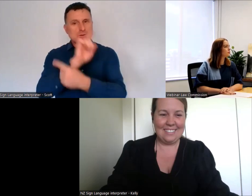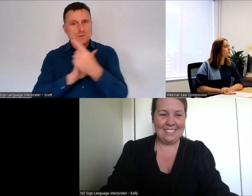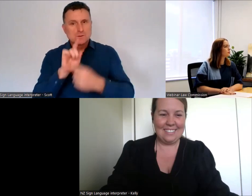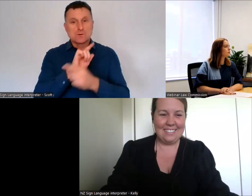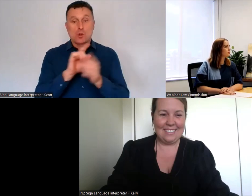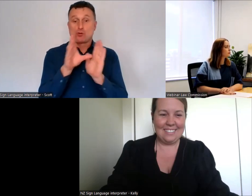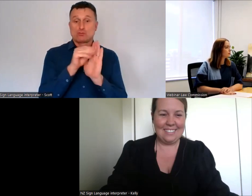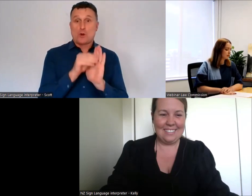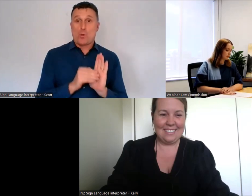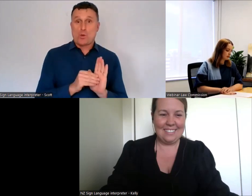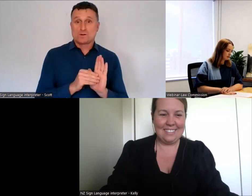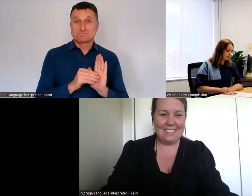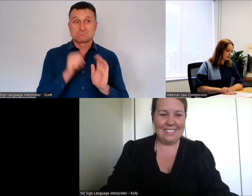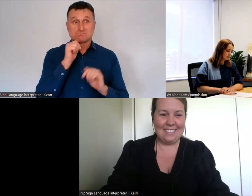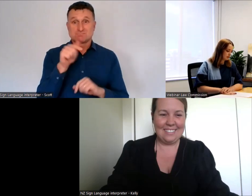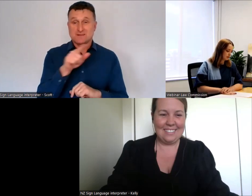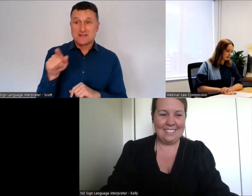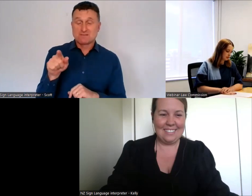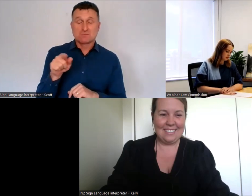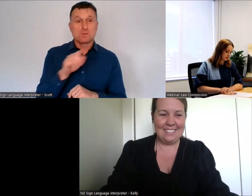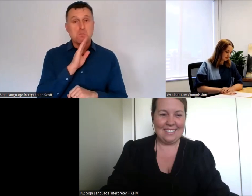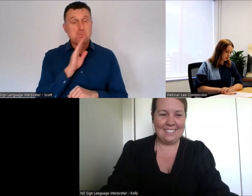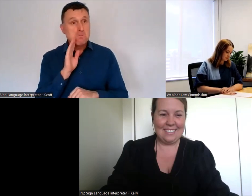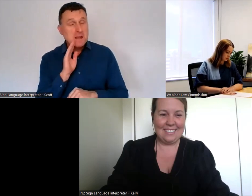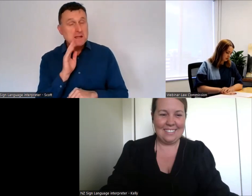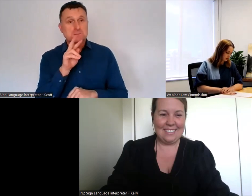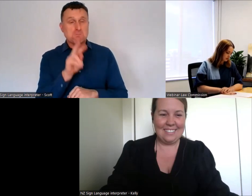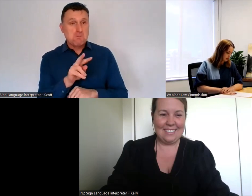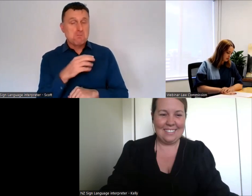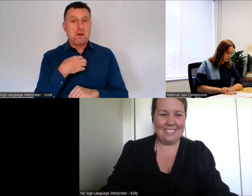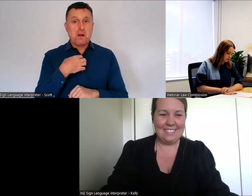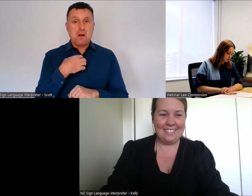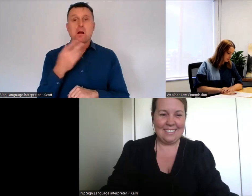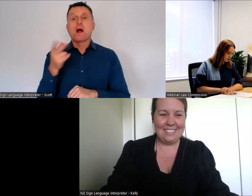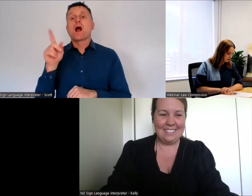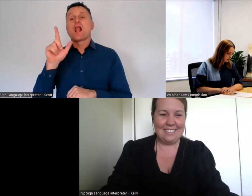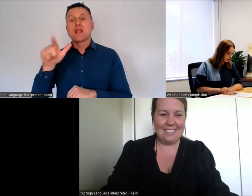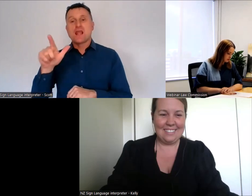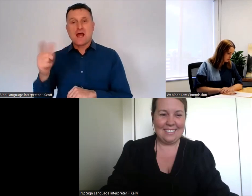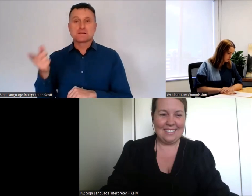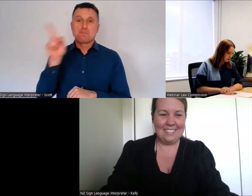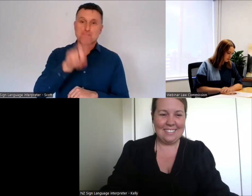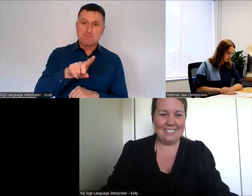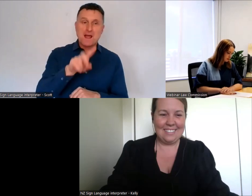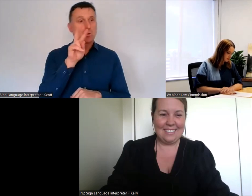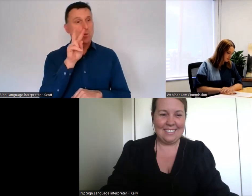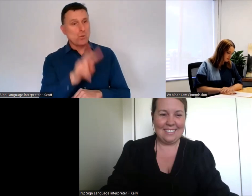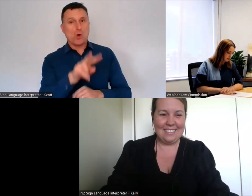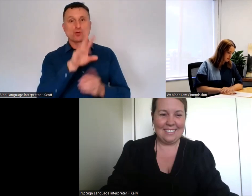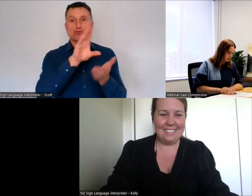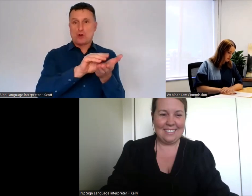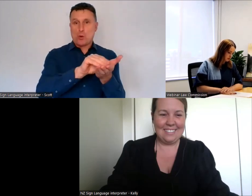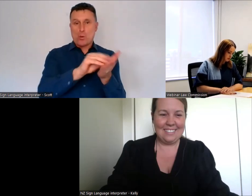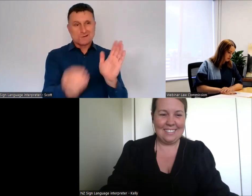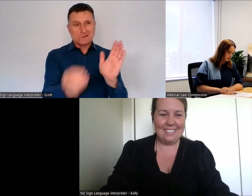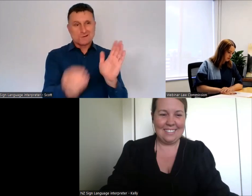something, or if you have to rush off to do something, you can come back later, we'll post it on our website in a couple of days.